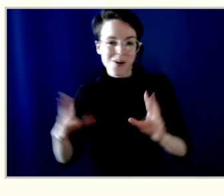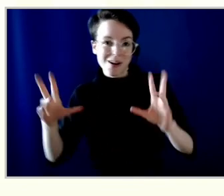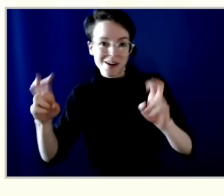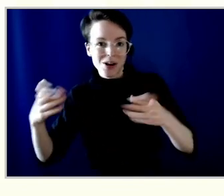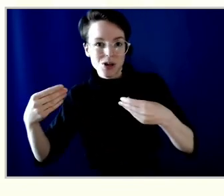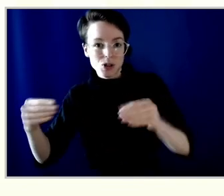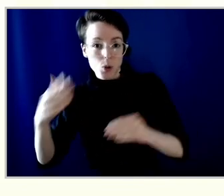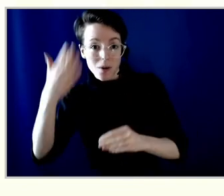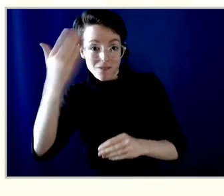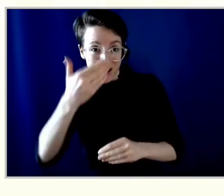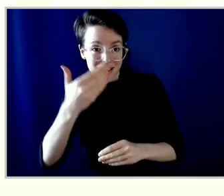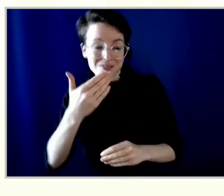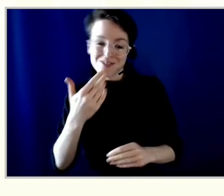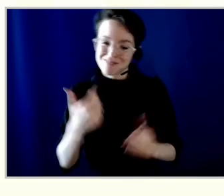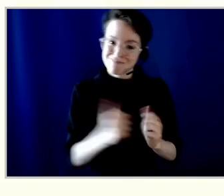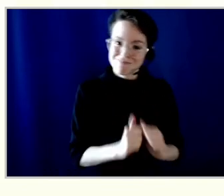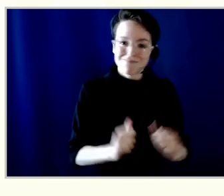at the UBC.